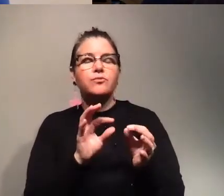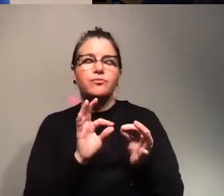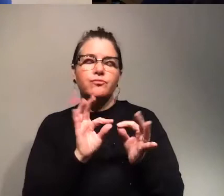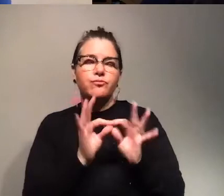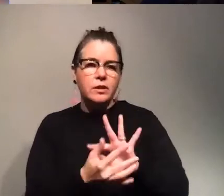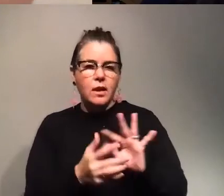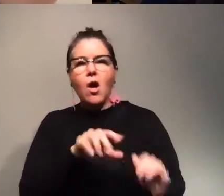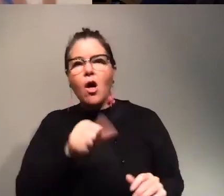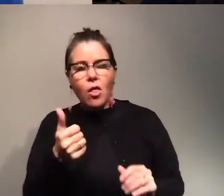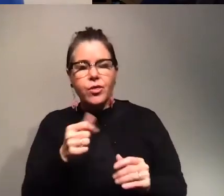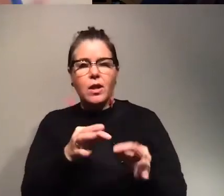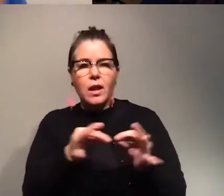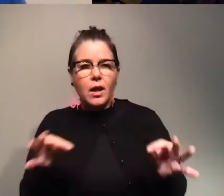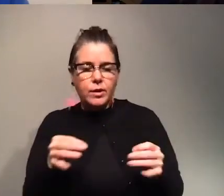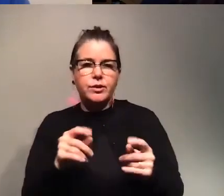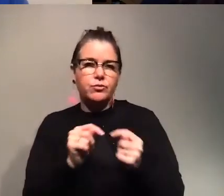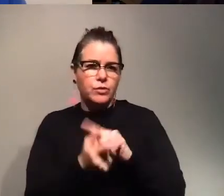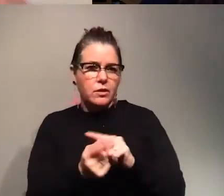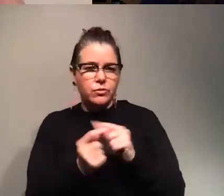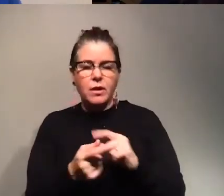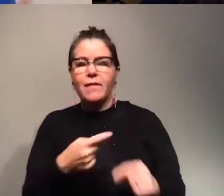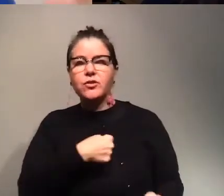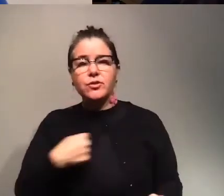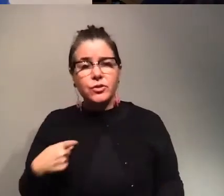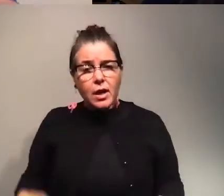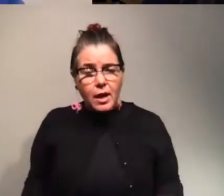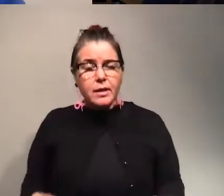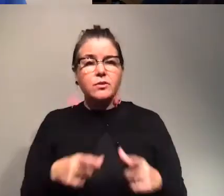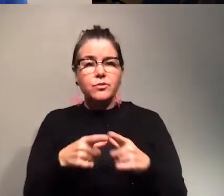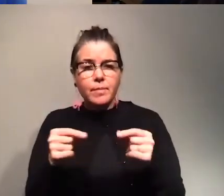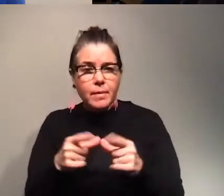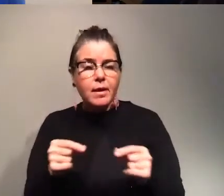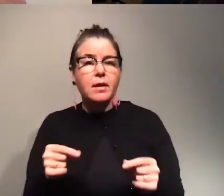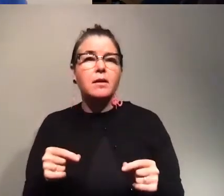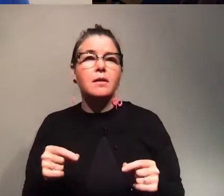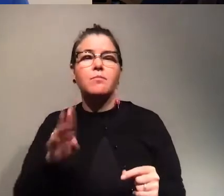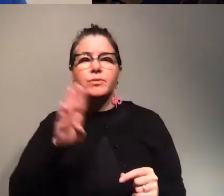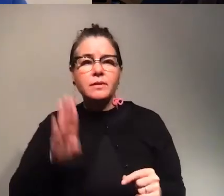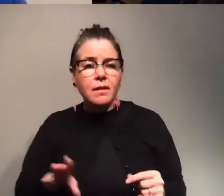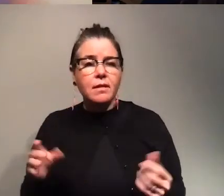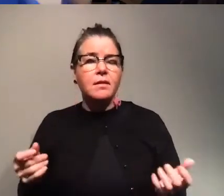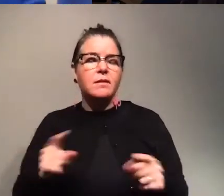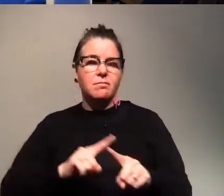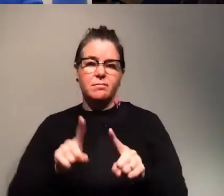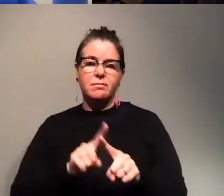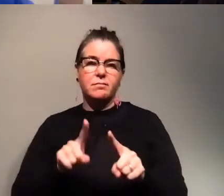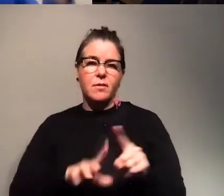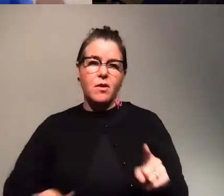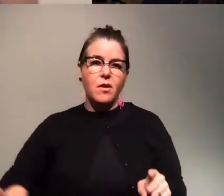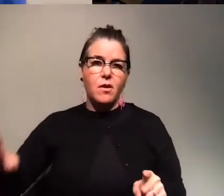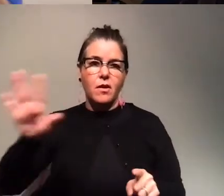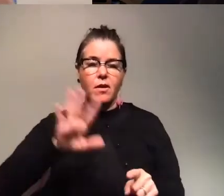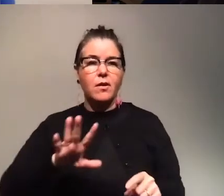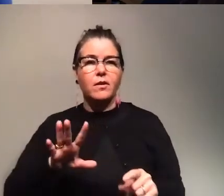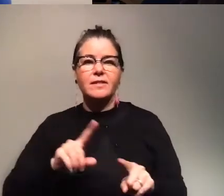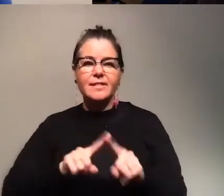because we have people from china people from japan people from brazil so it's just like all this